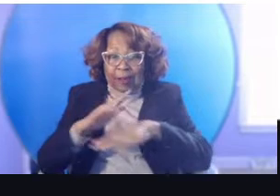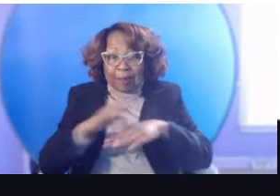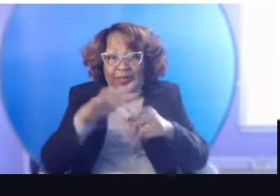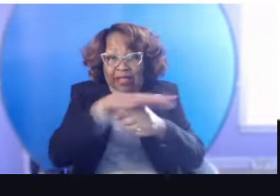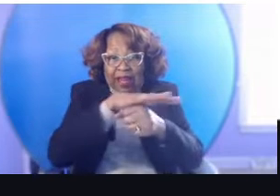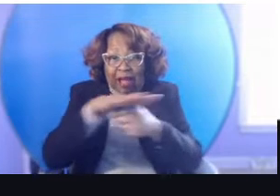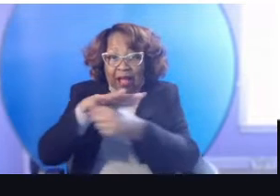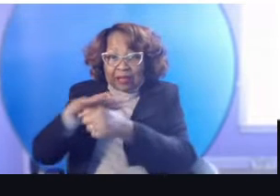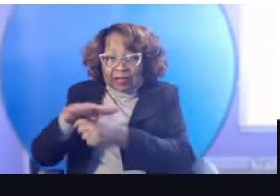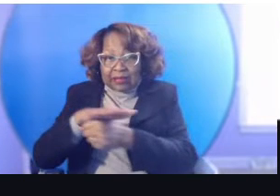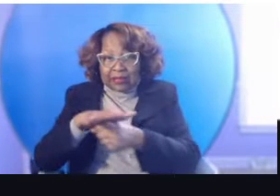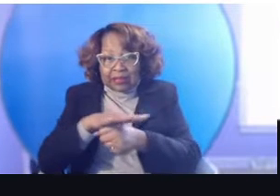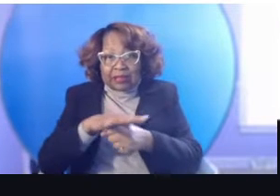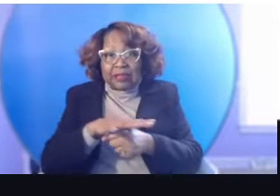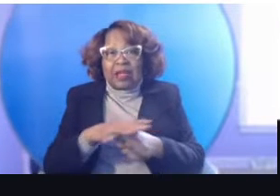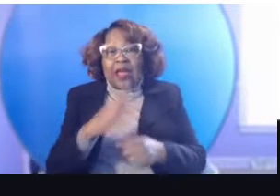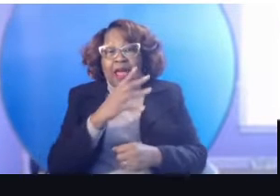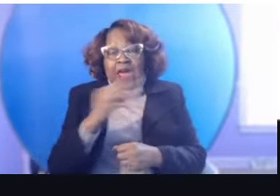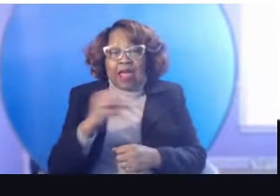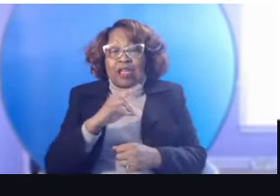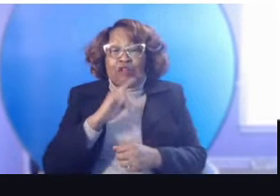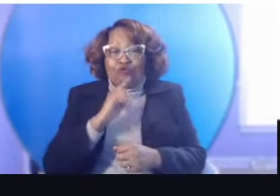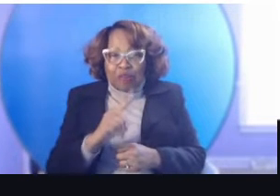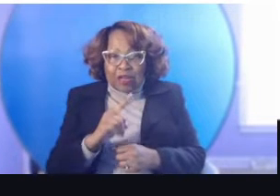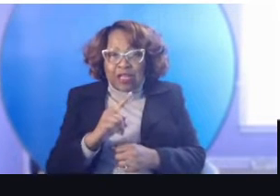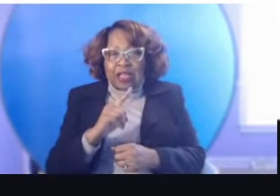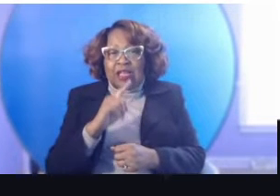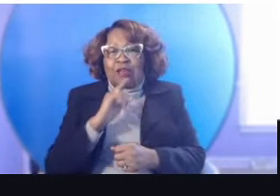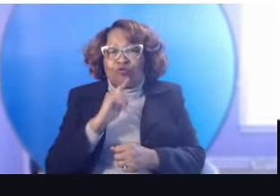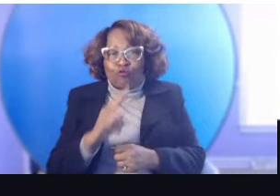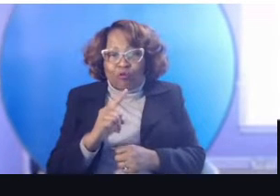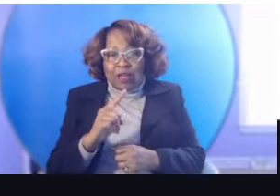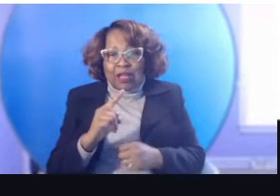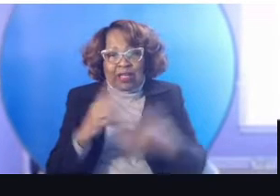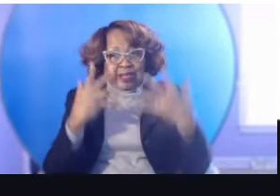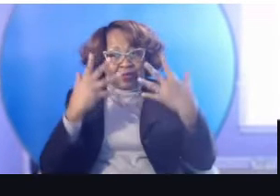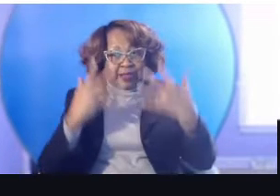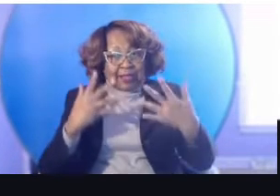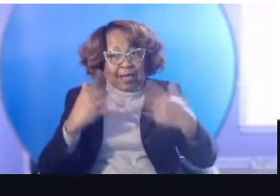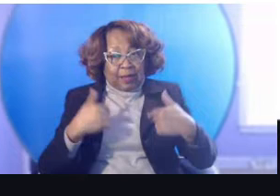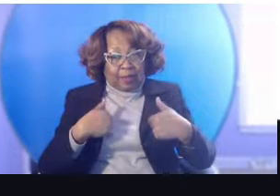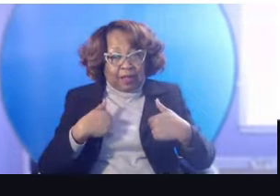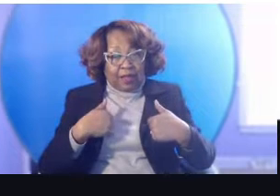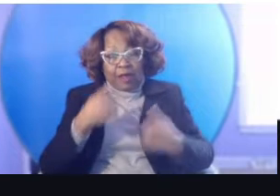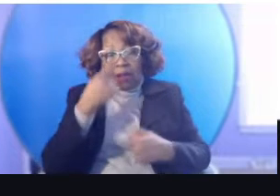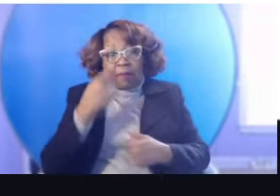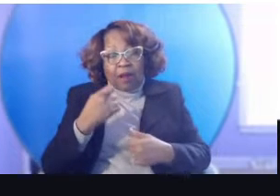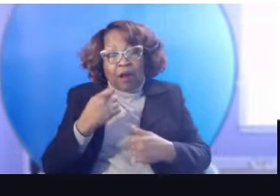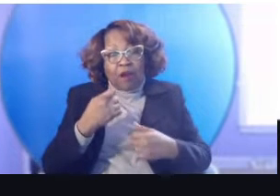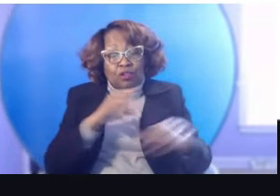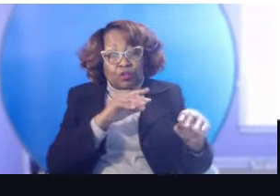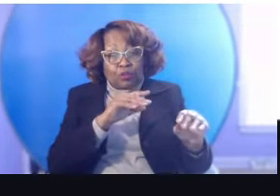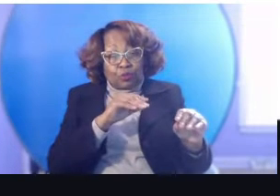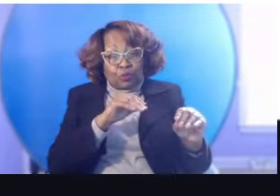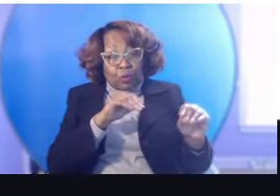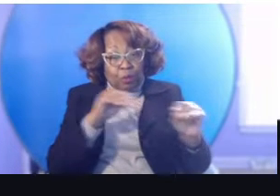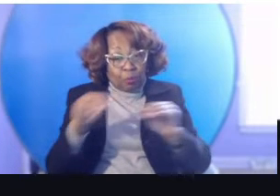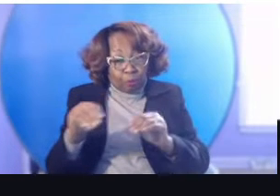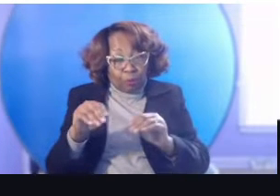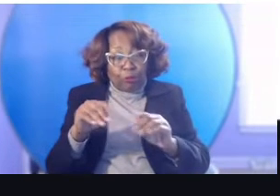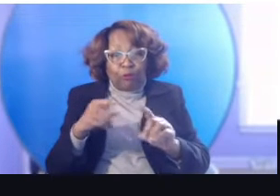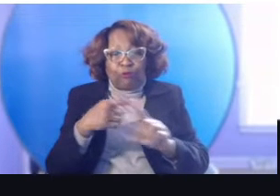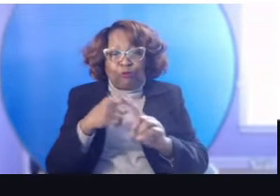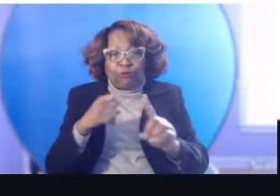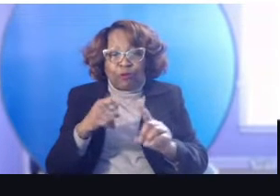it, it really, really saddened me because we were coming from a place that if we're going to be